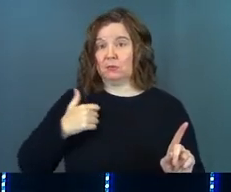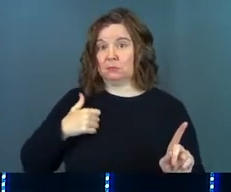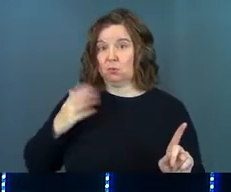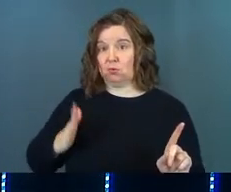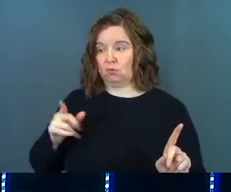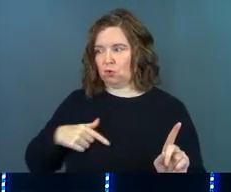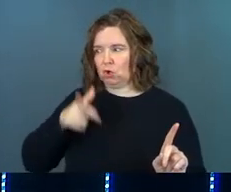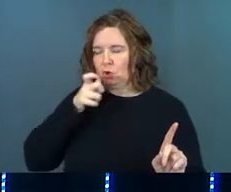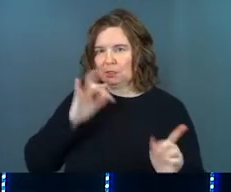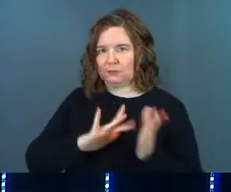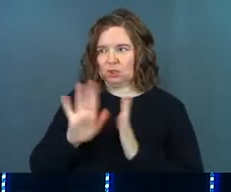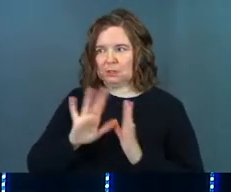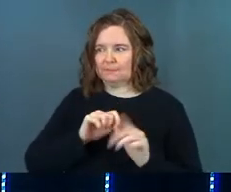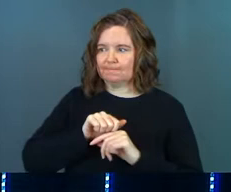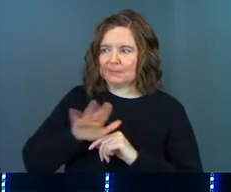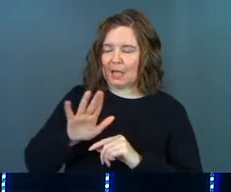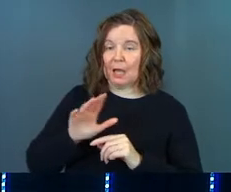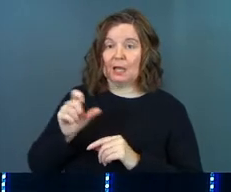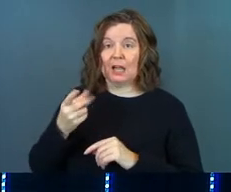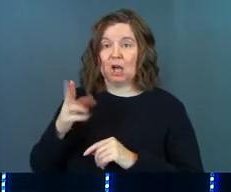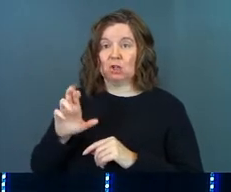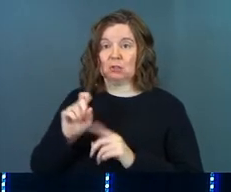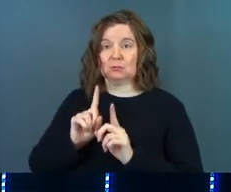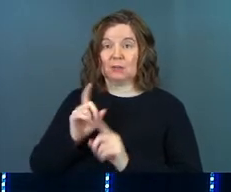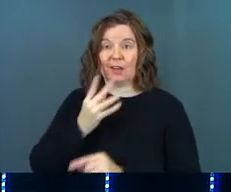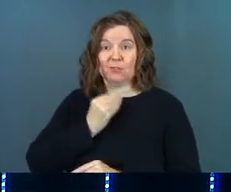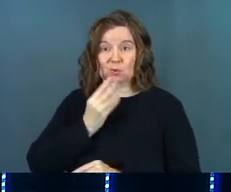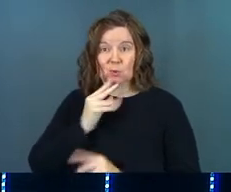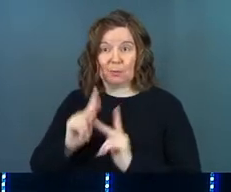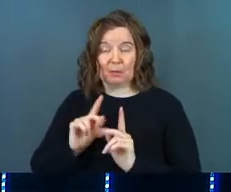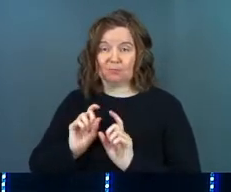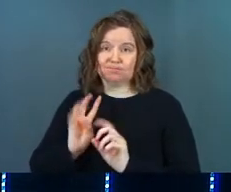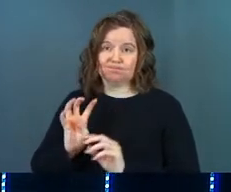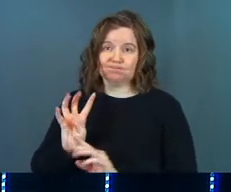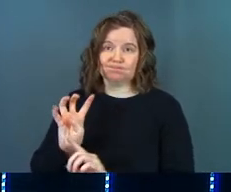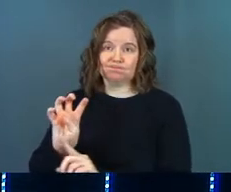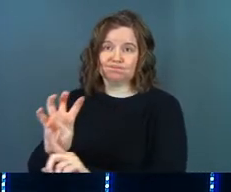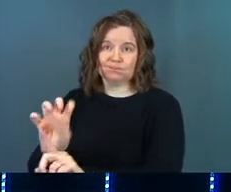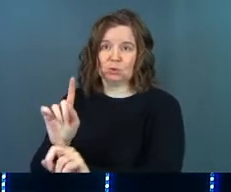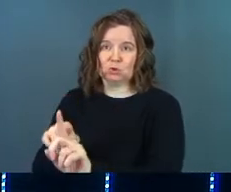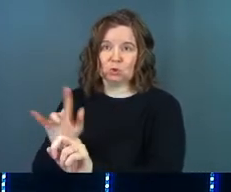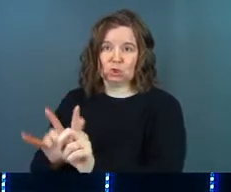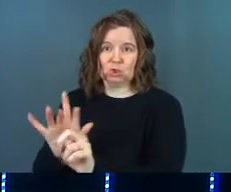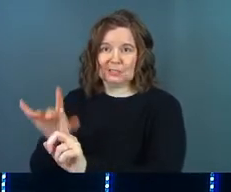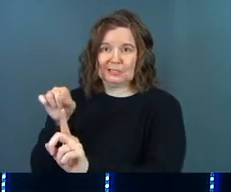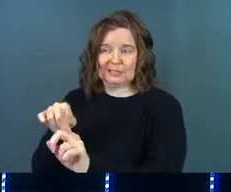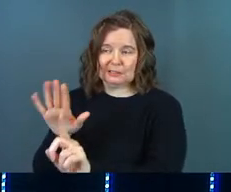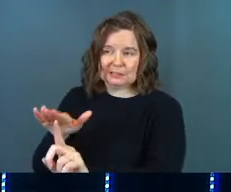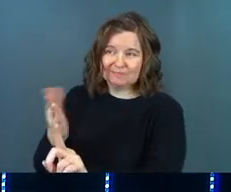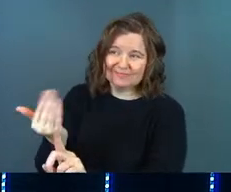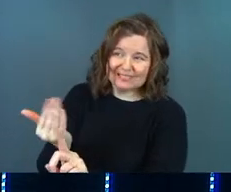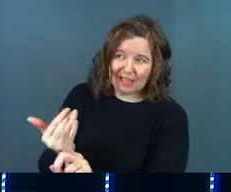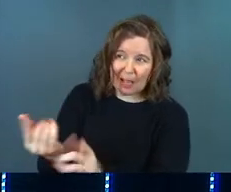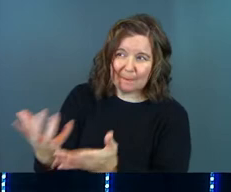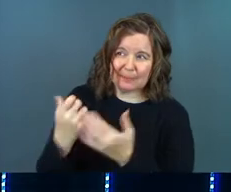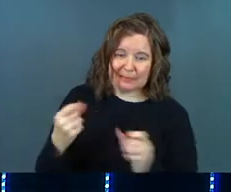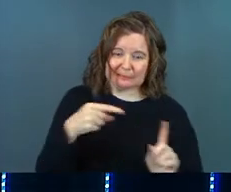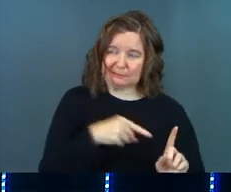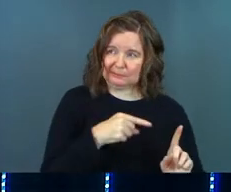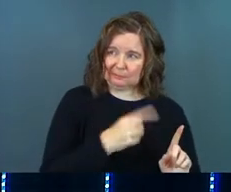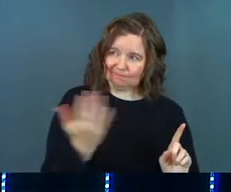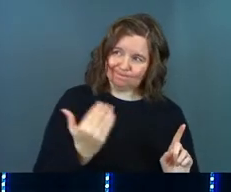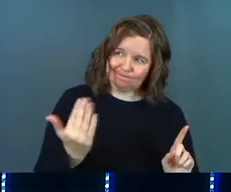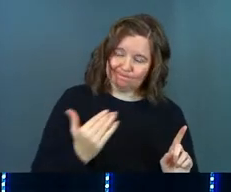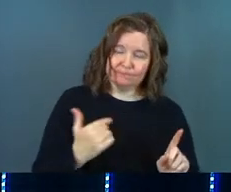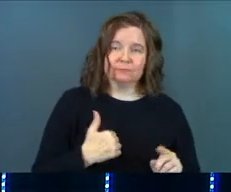and sent some elders of the Jews to him asking him to come and heal his servant. Again, the servant has heard of